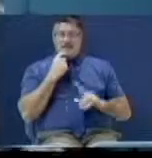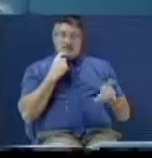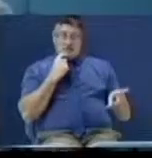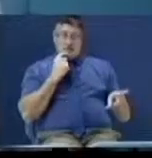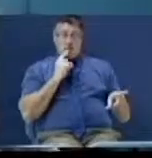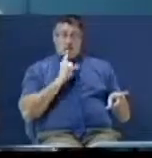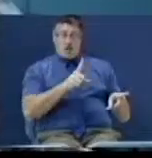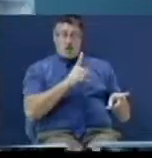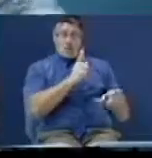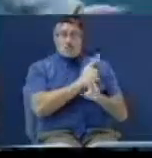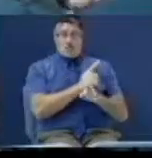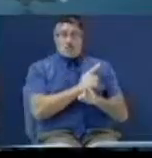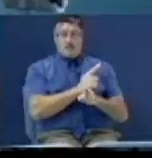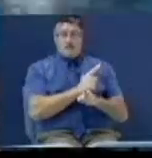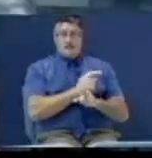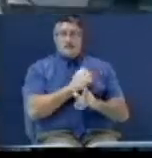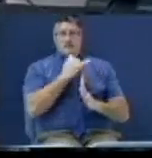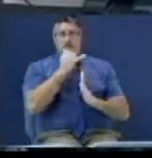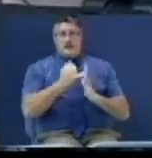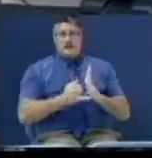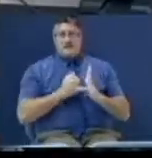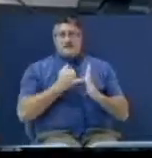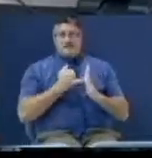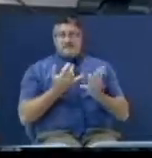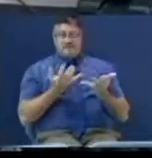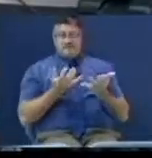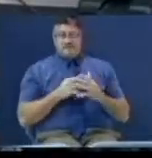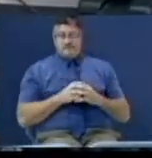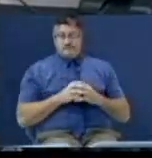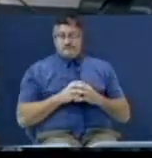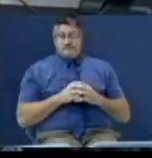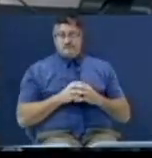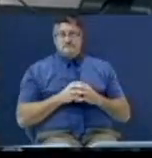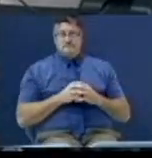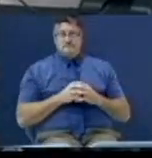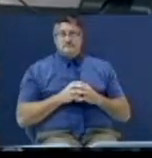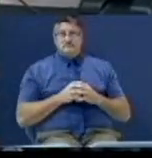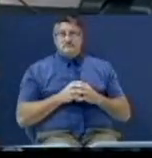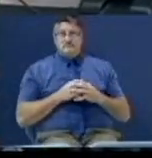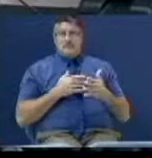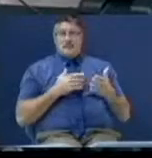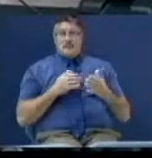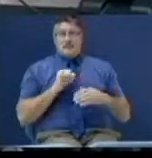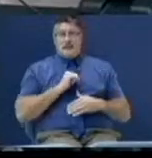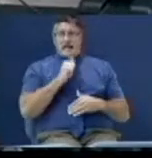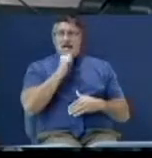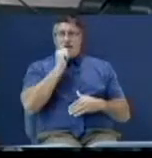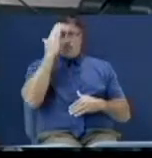They just kinda mosey on along. But I ain't right.